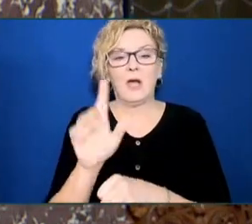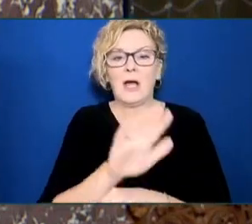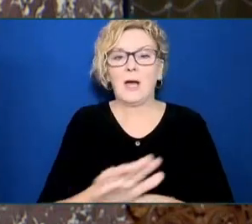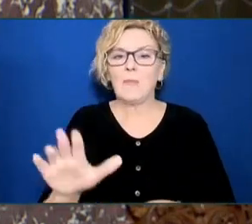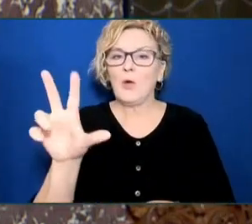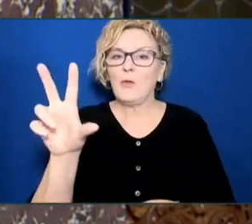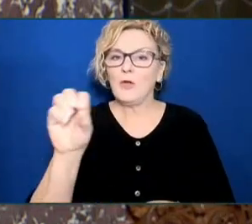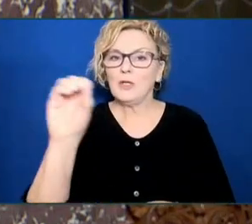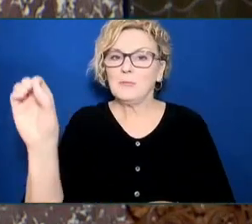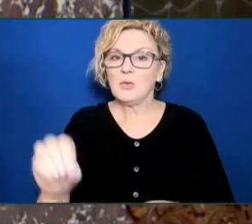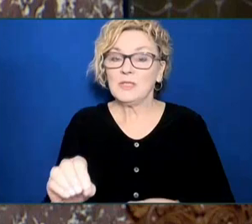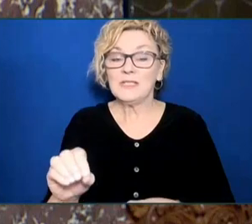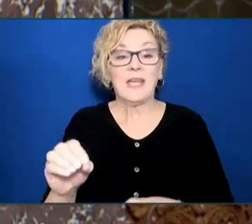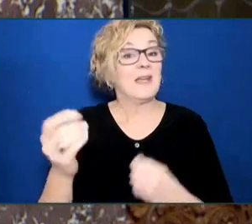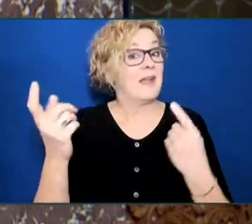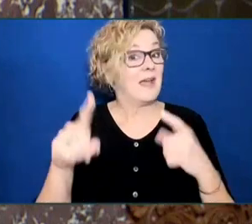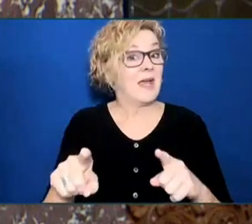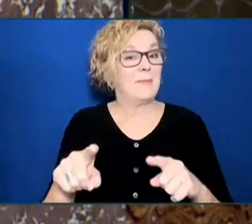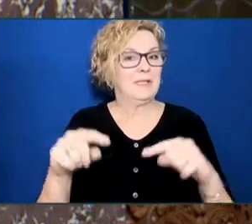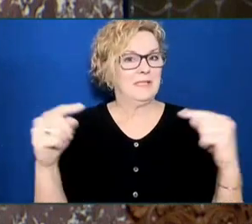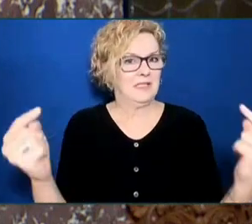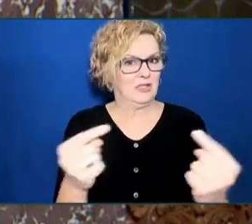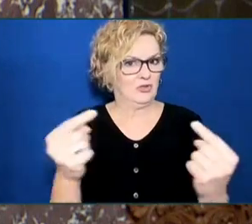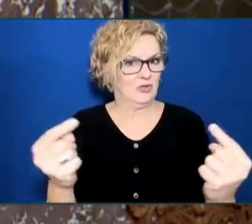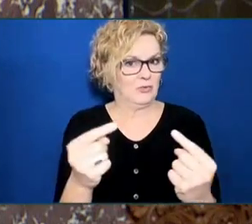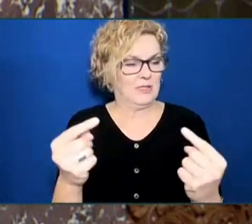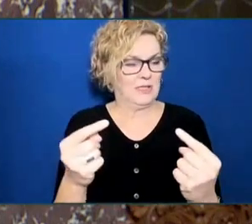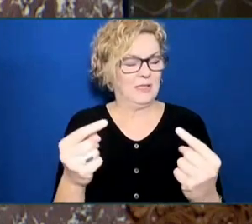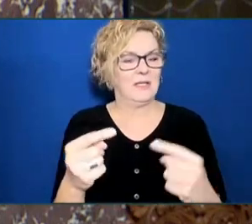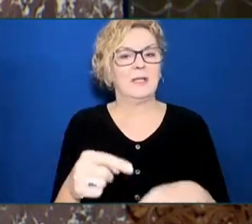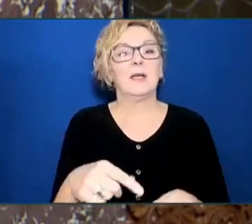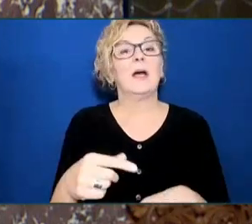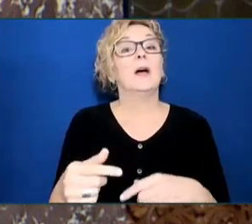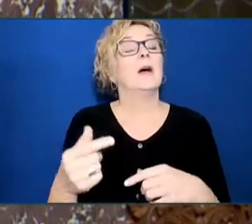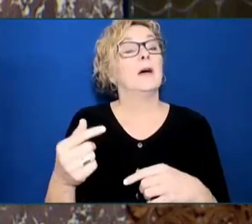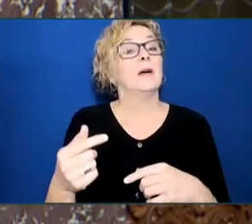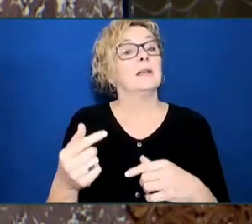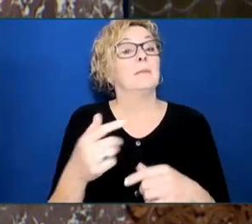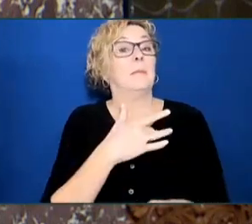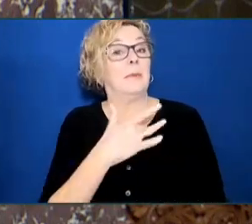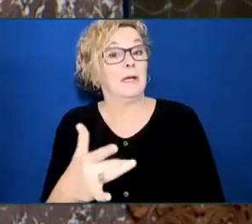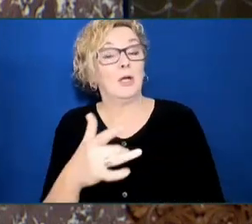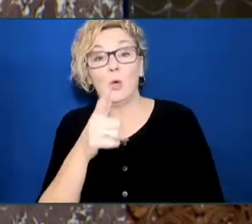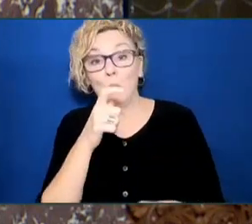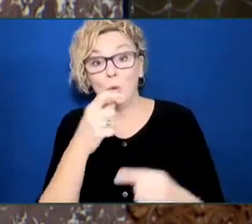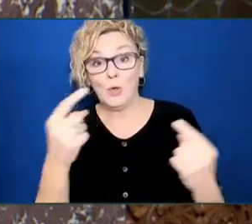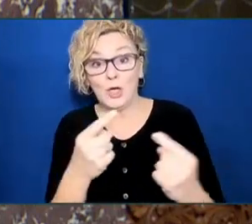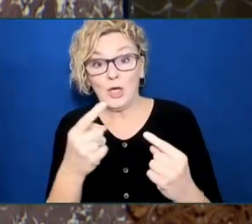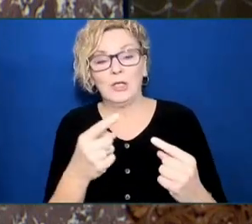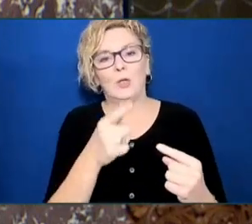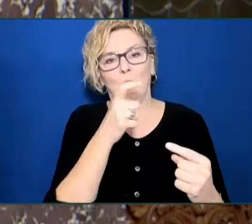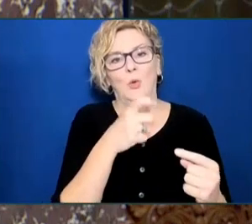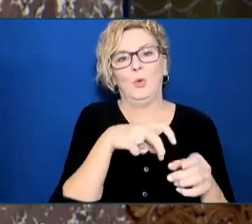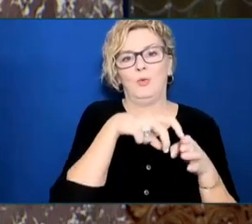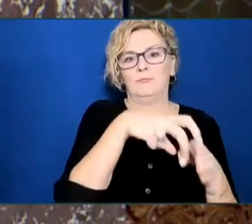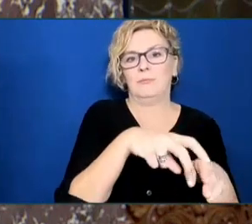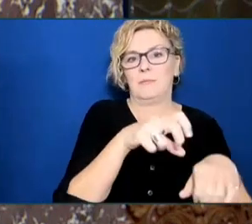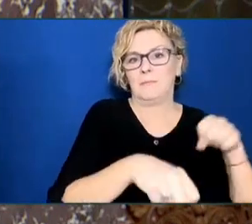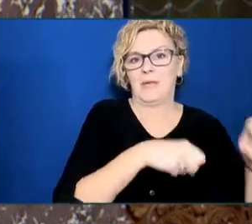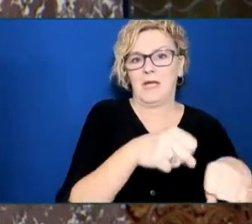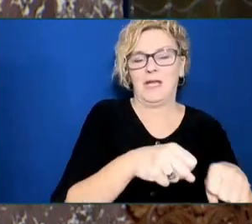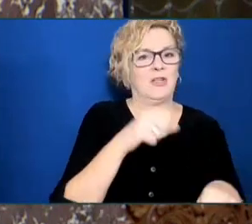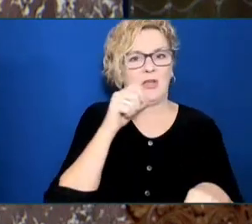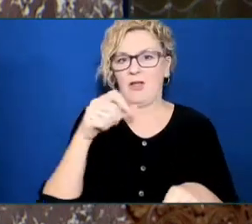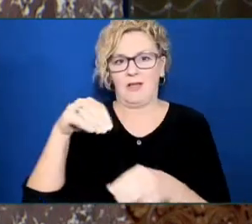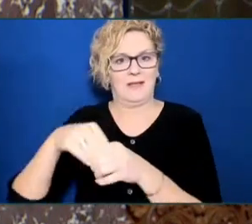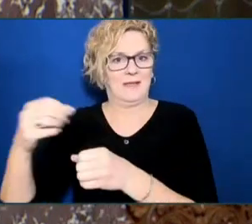an injury, and generally not to the motorist. Now, don't let me scare you off with those stats, Mr. Speaker. Riding a bicycle remains